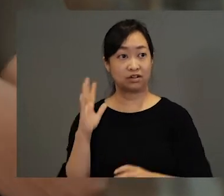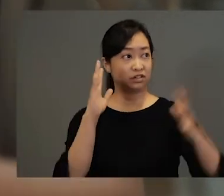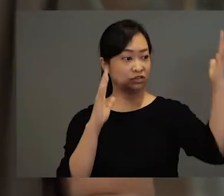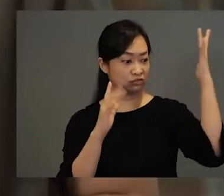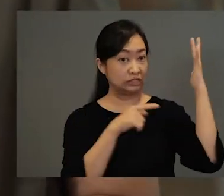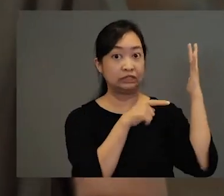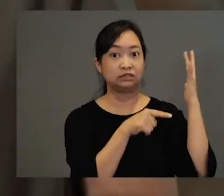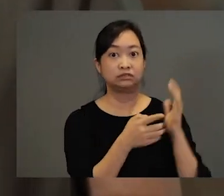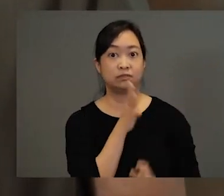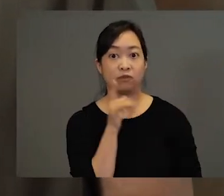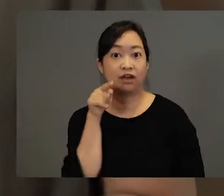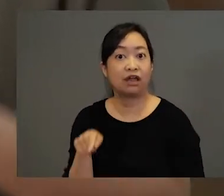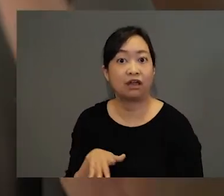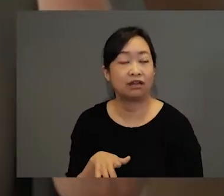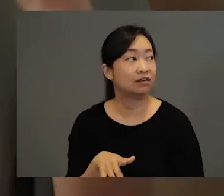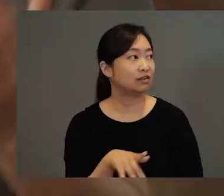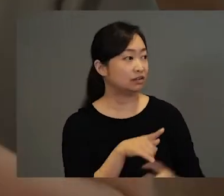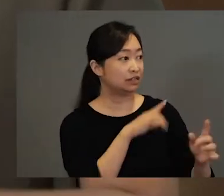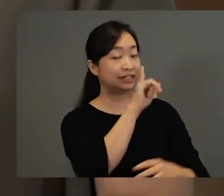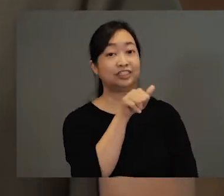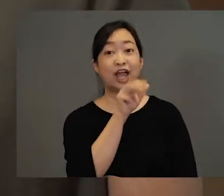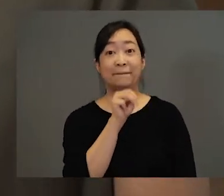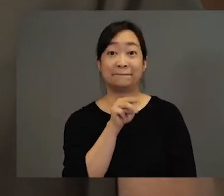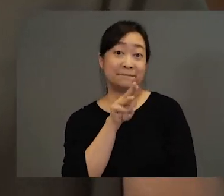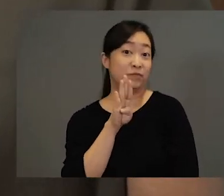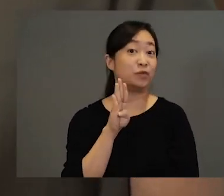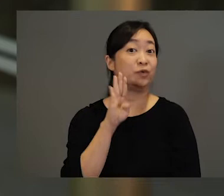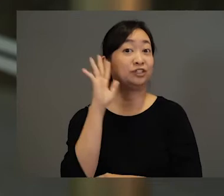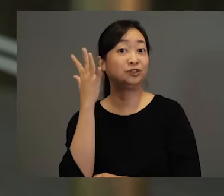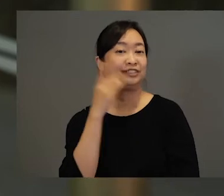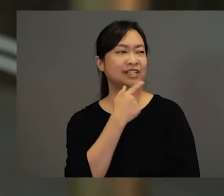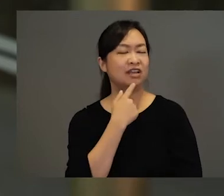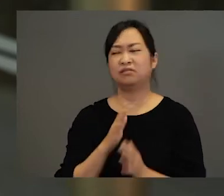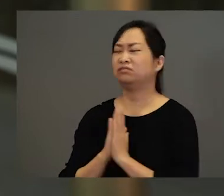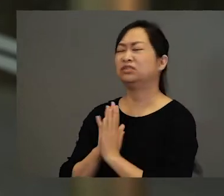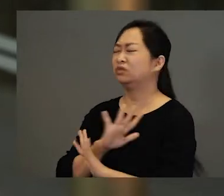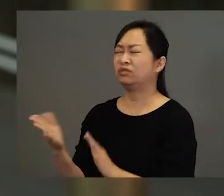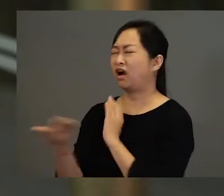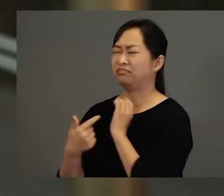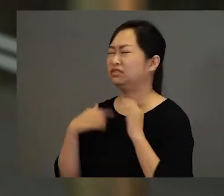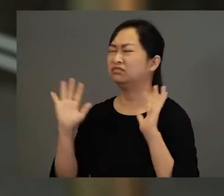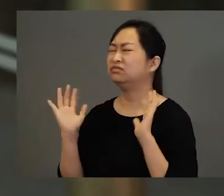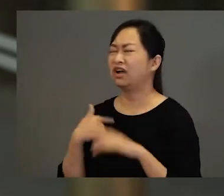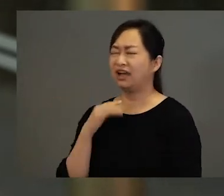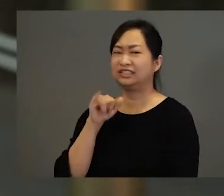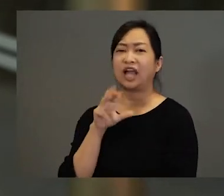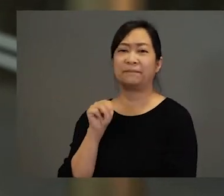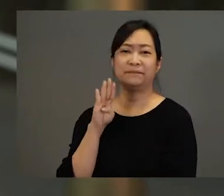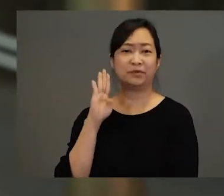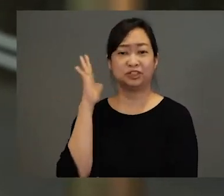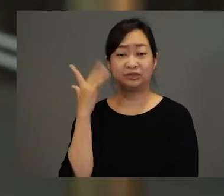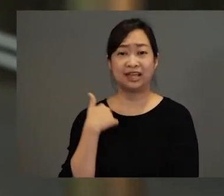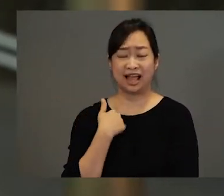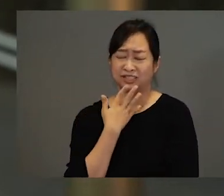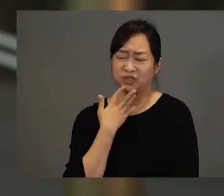The tree spoke to him. It was a jambu tree. Please don't cut me down. I am a jambu tree.